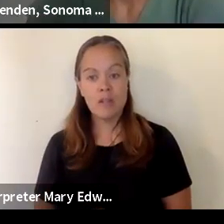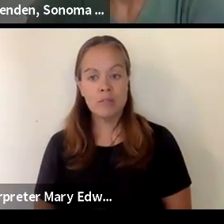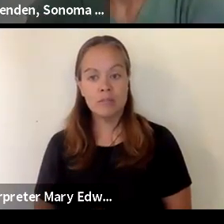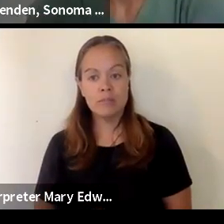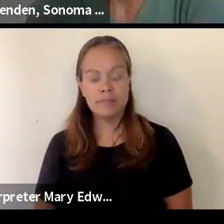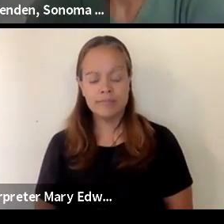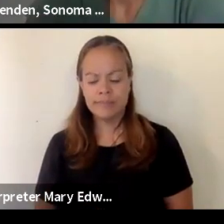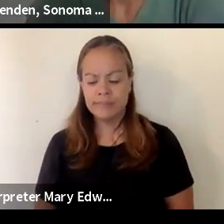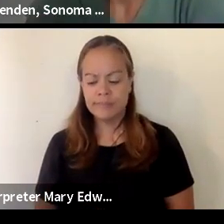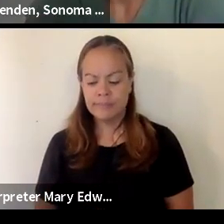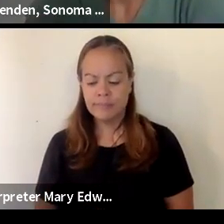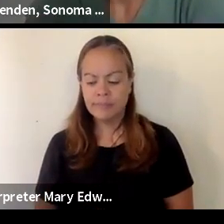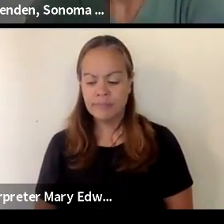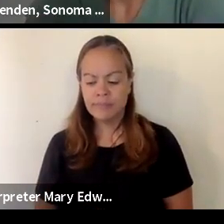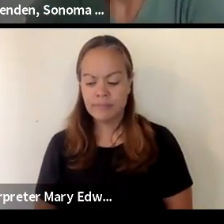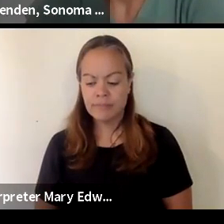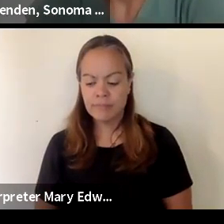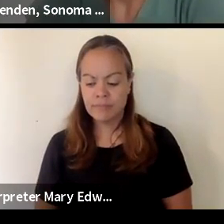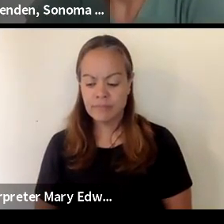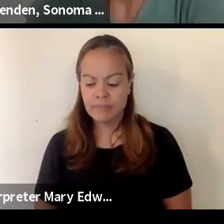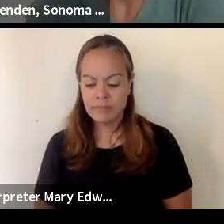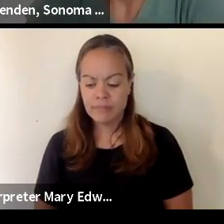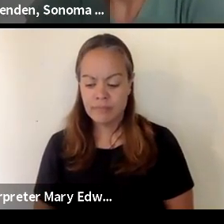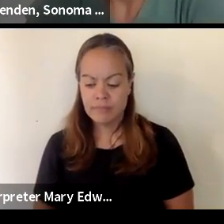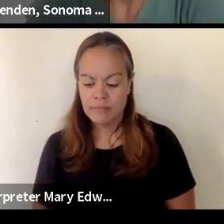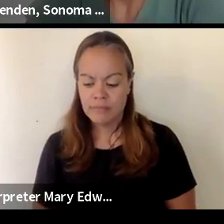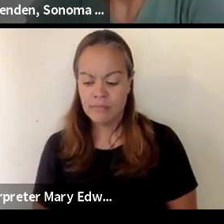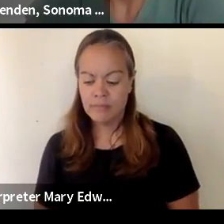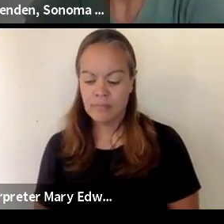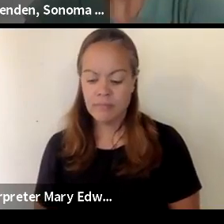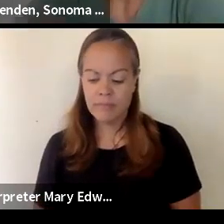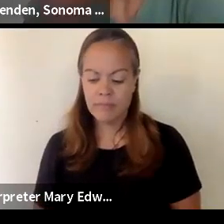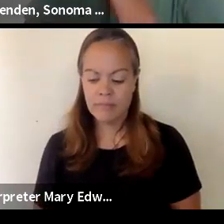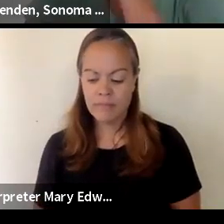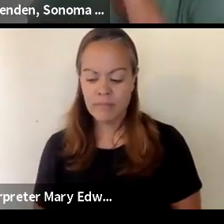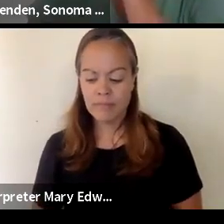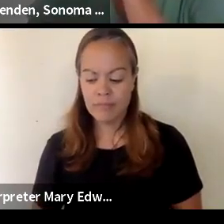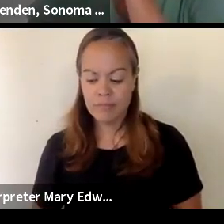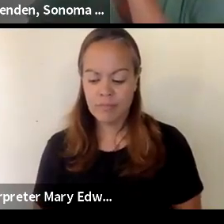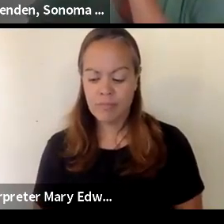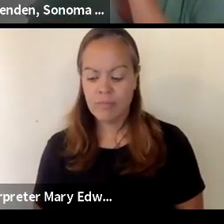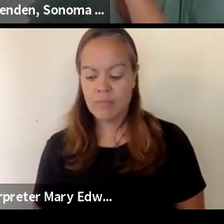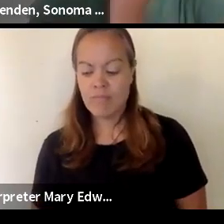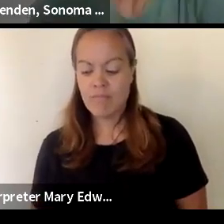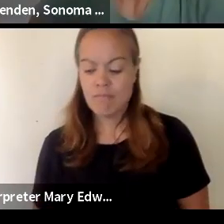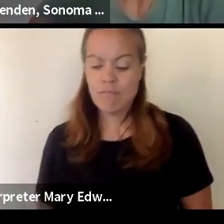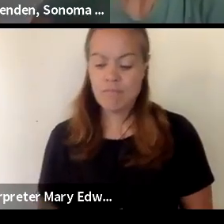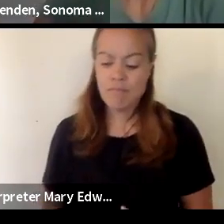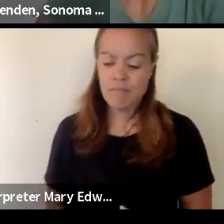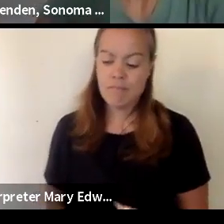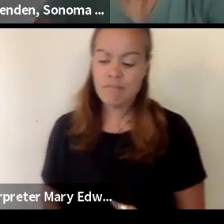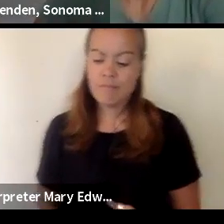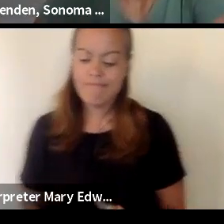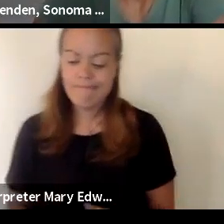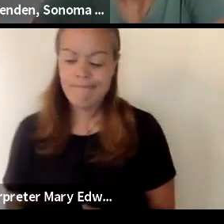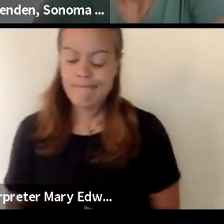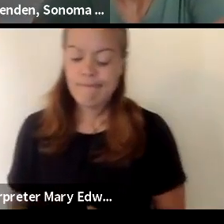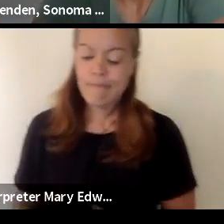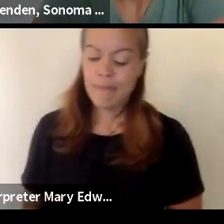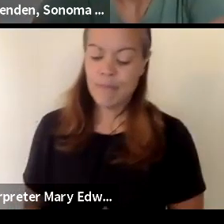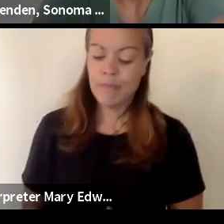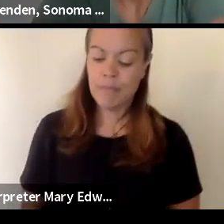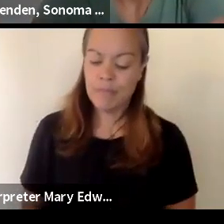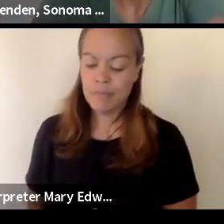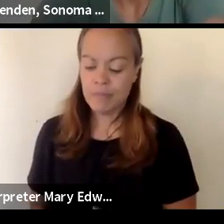encuentra en la página de facebook del condado de sonoma además esta sesión informativa se va a presentar de nuevo